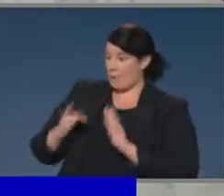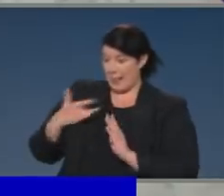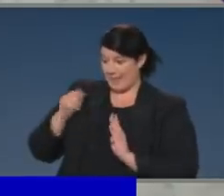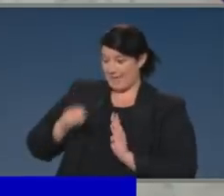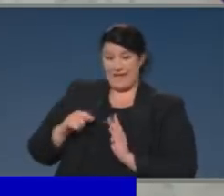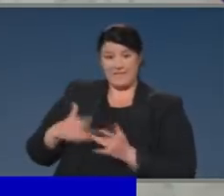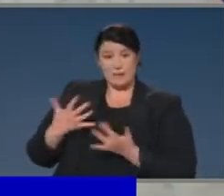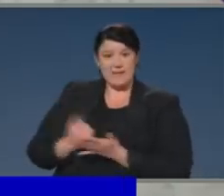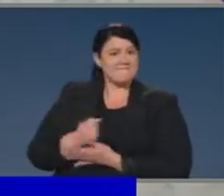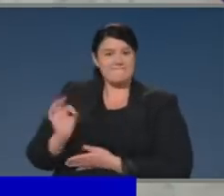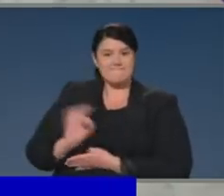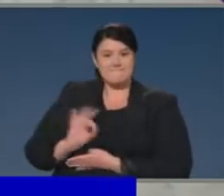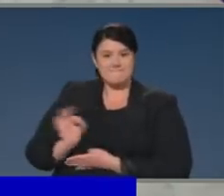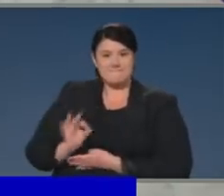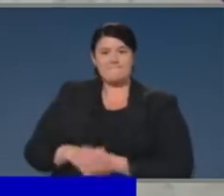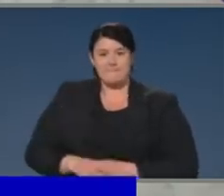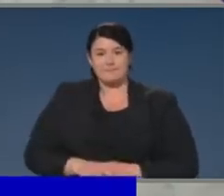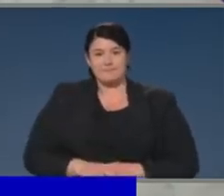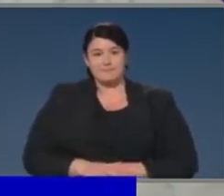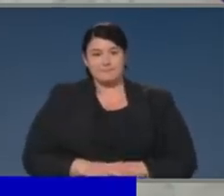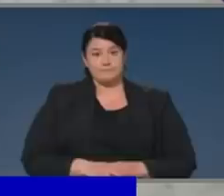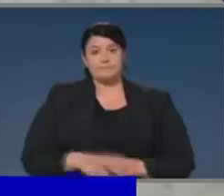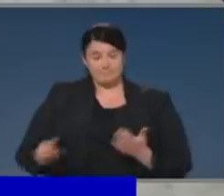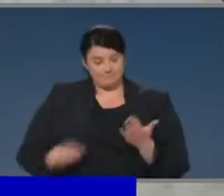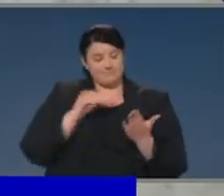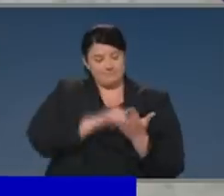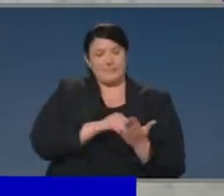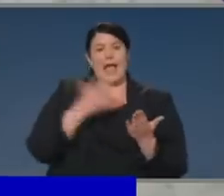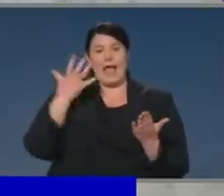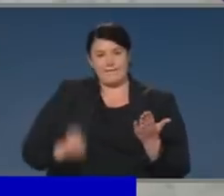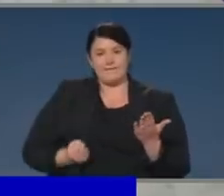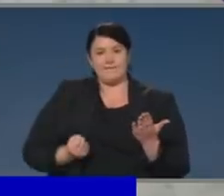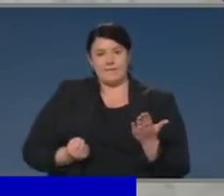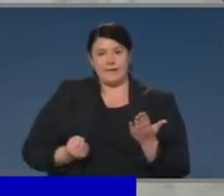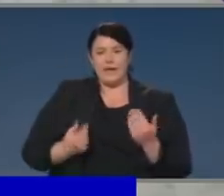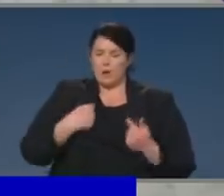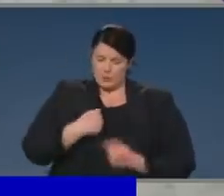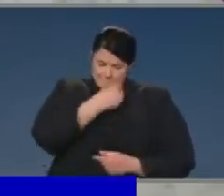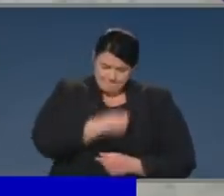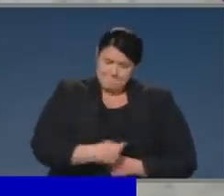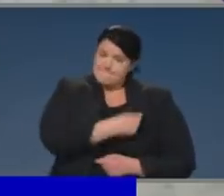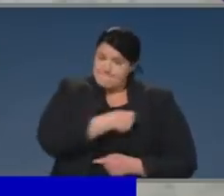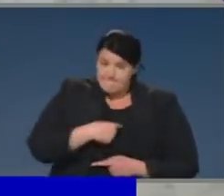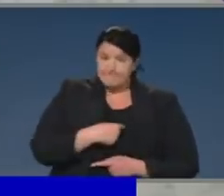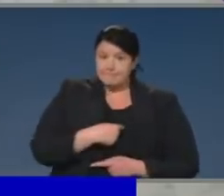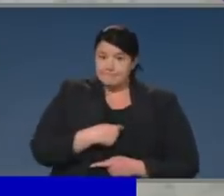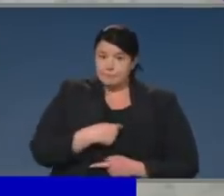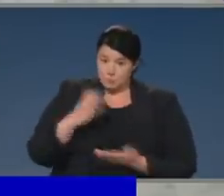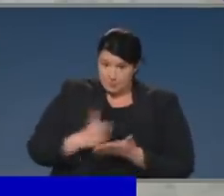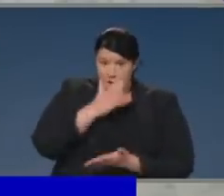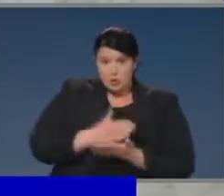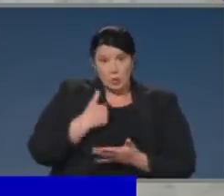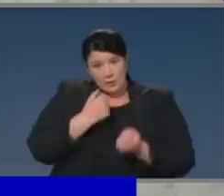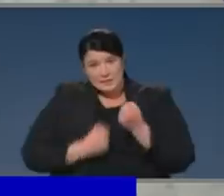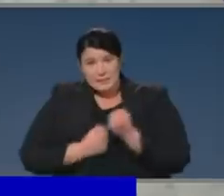have included that in this plan, it belongs with us, and we are committed, committed, absolutely committed to being there for